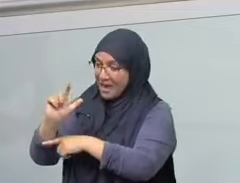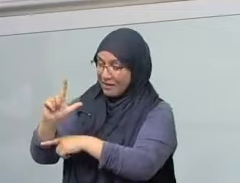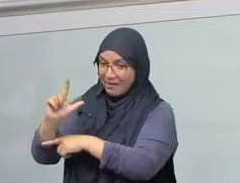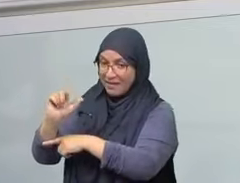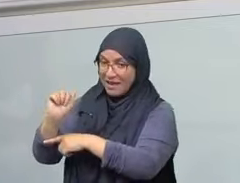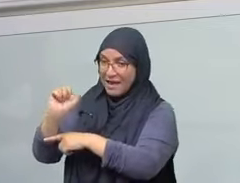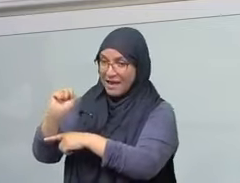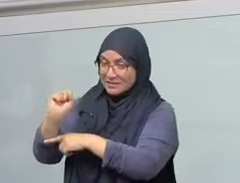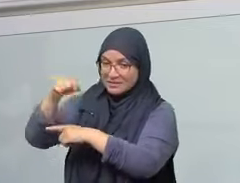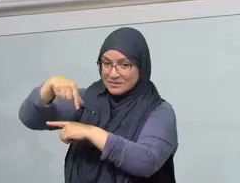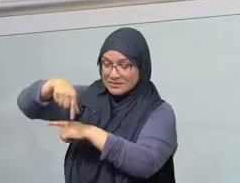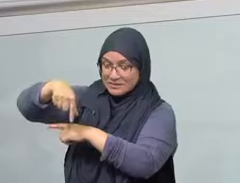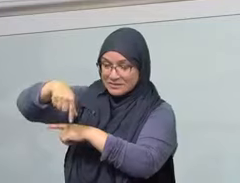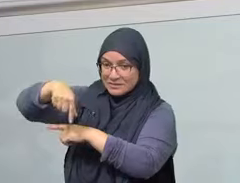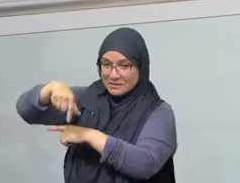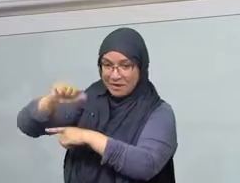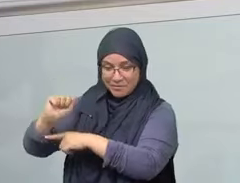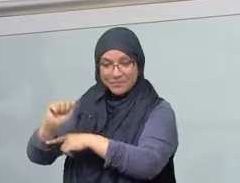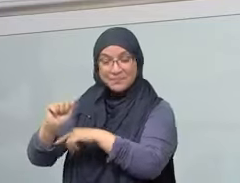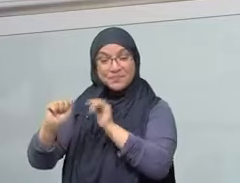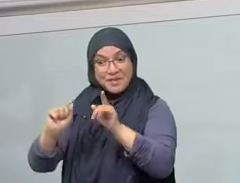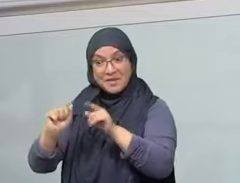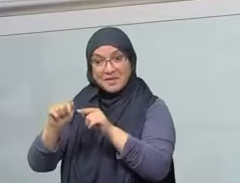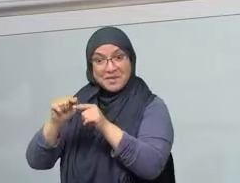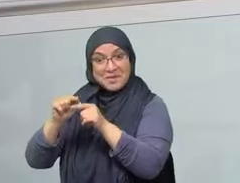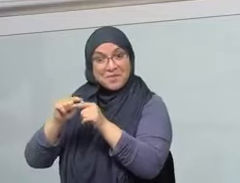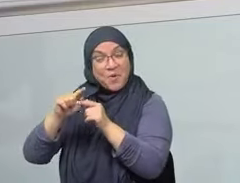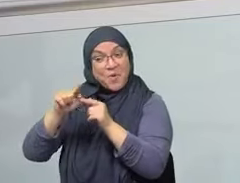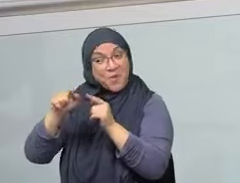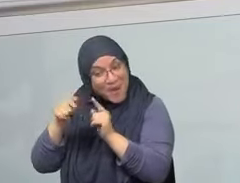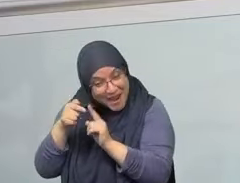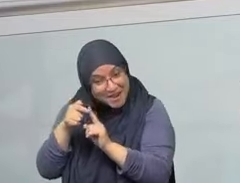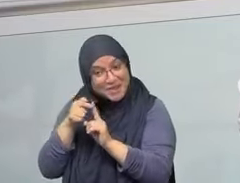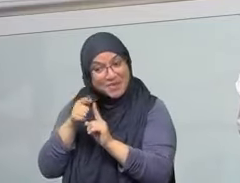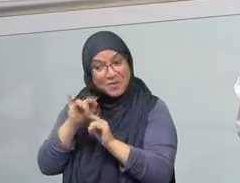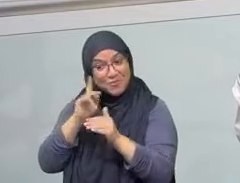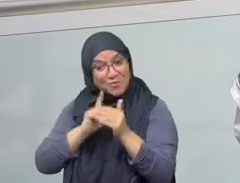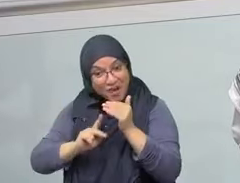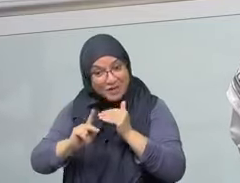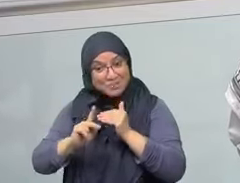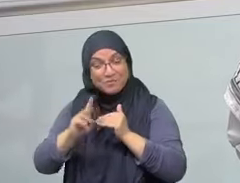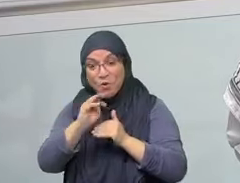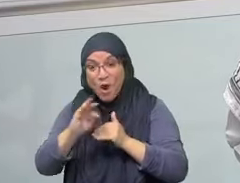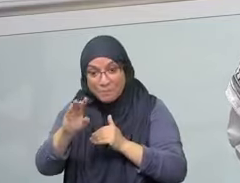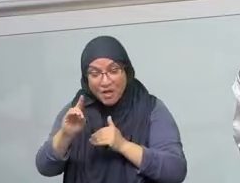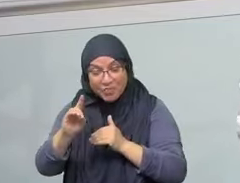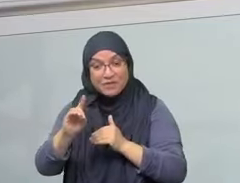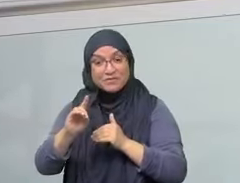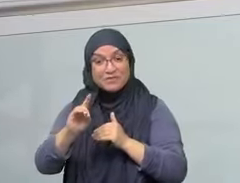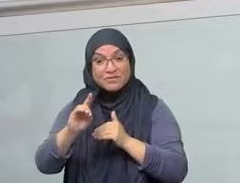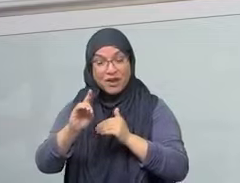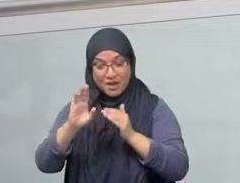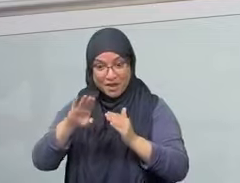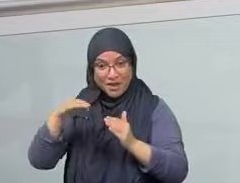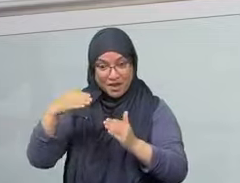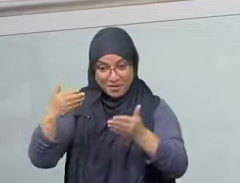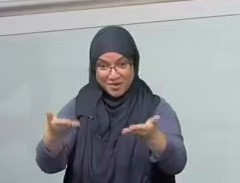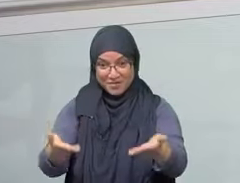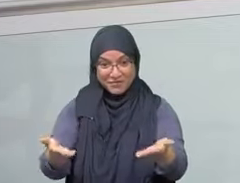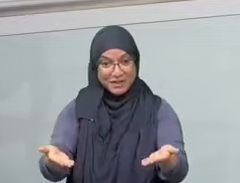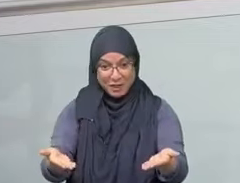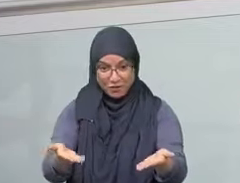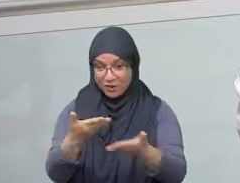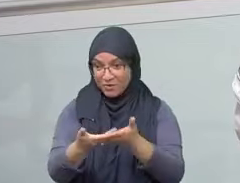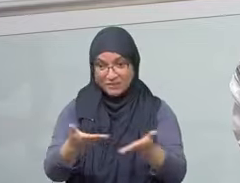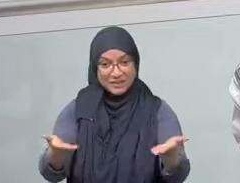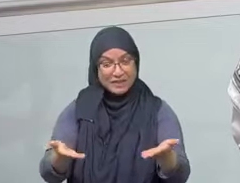the face of the earth that pray towards both the Qibla of Al-Aqsa and towards the Qibla of Al-Majjid Al-Haram. May Allah subhanahu wa ta'ala enable us